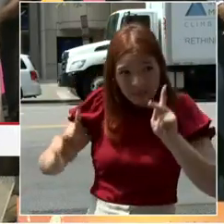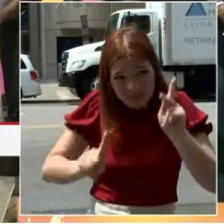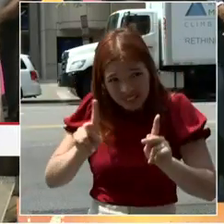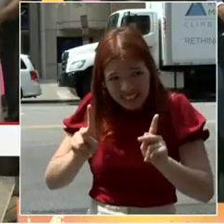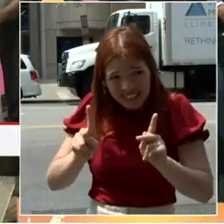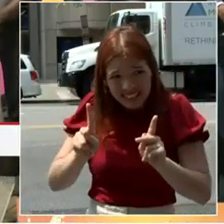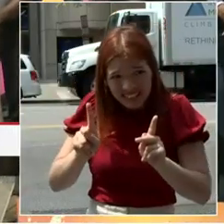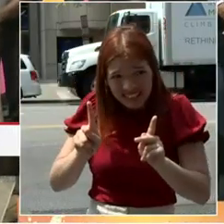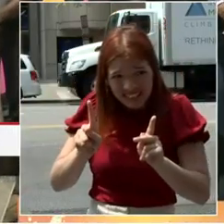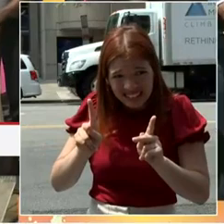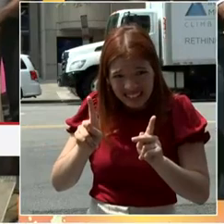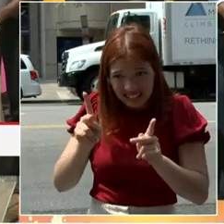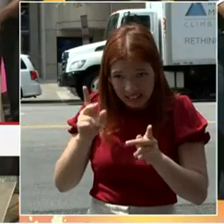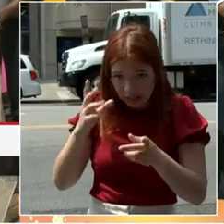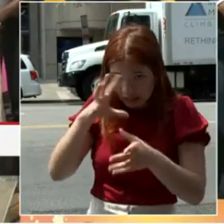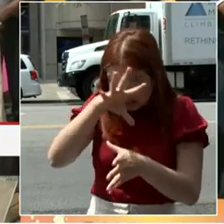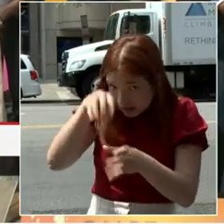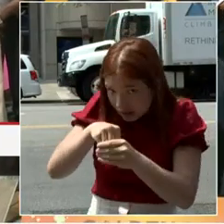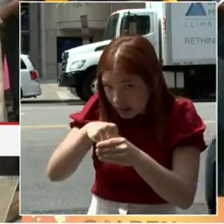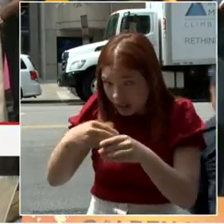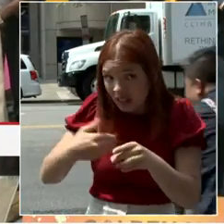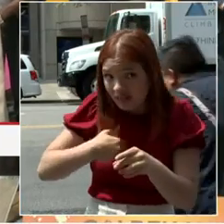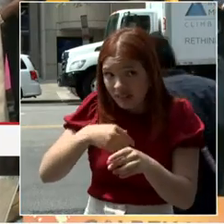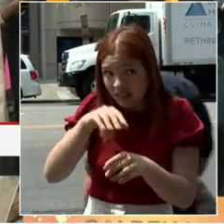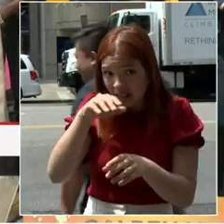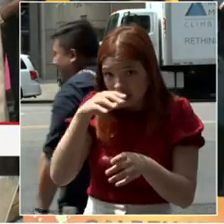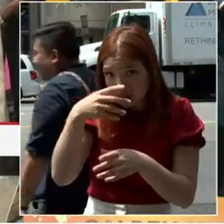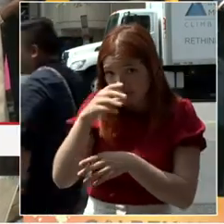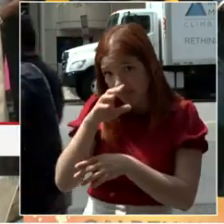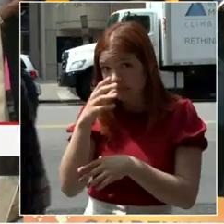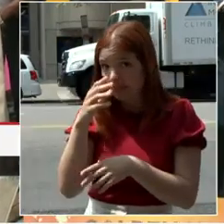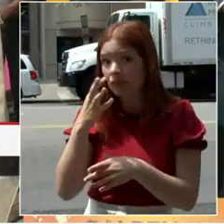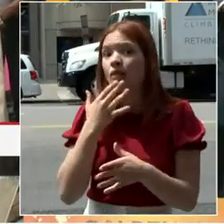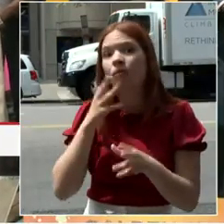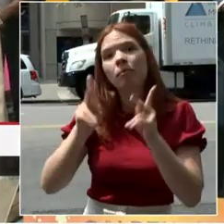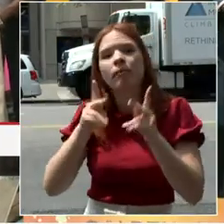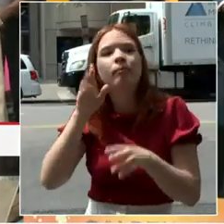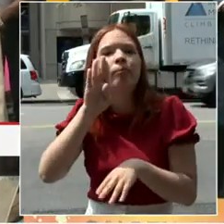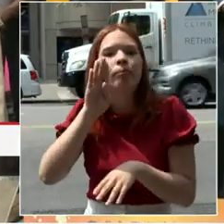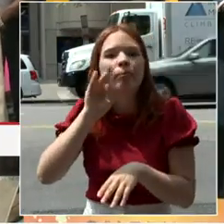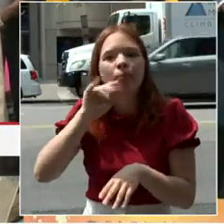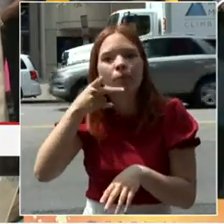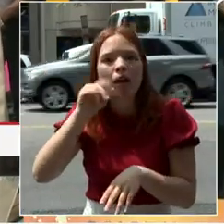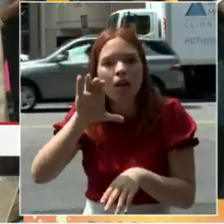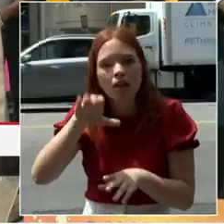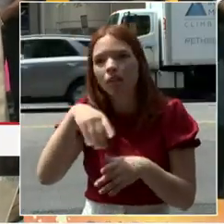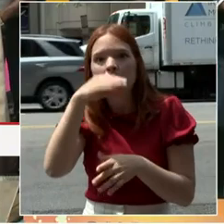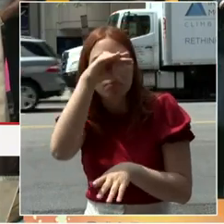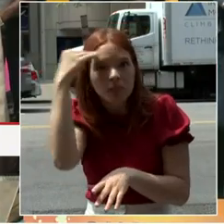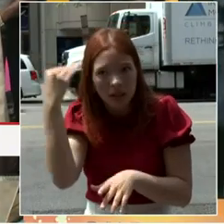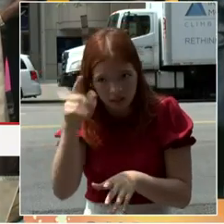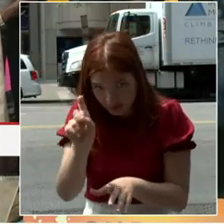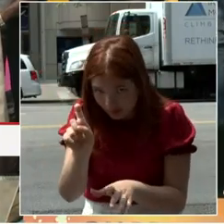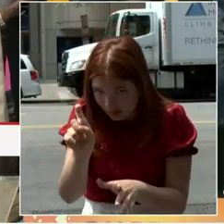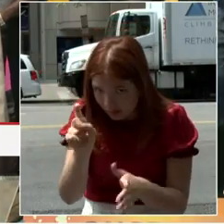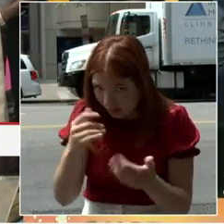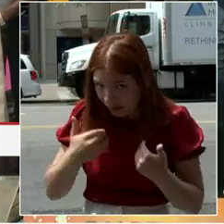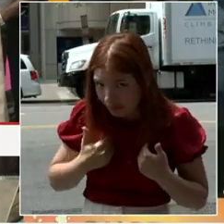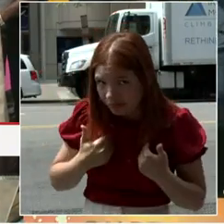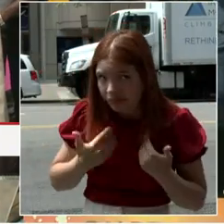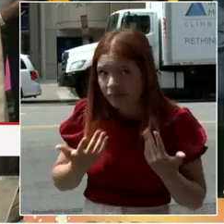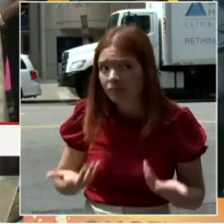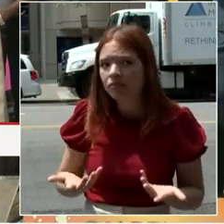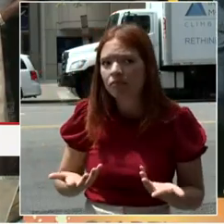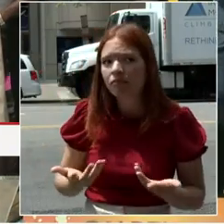City Council on this. Again, that's a red flag for some residents in this city because there's a perception the